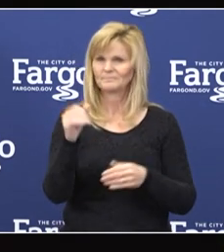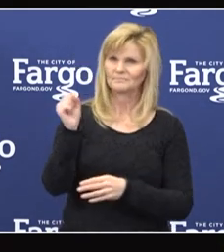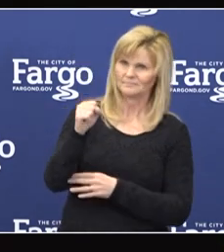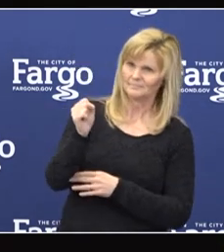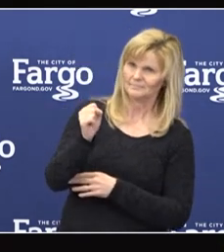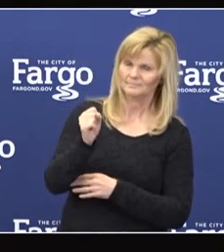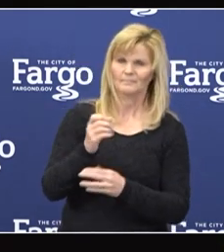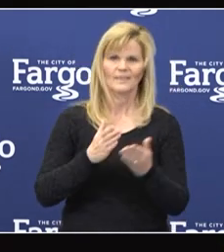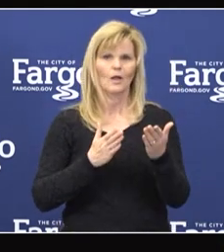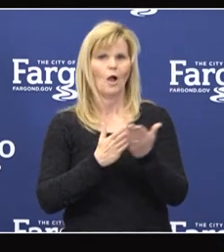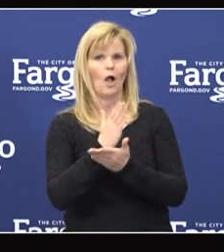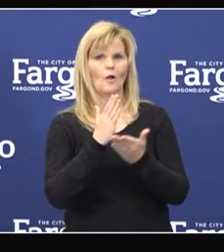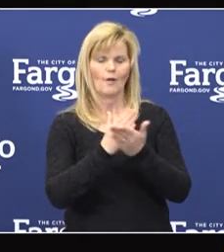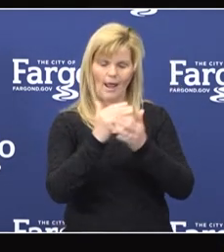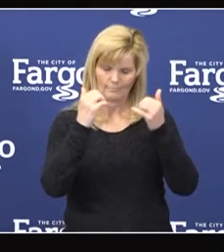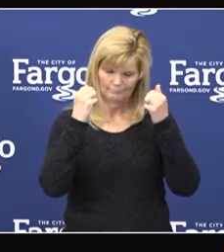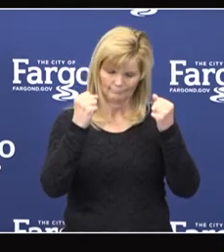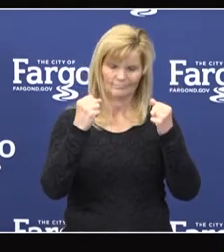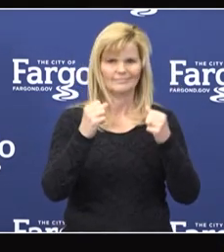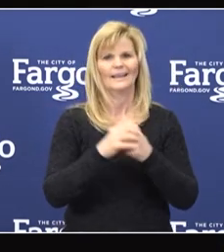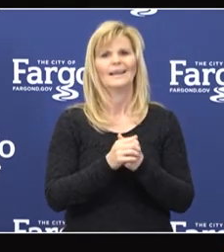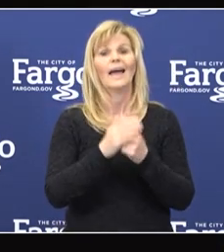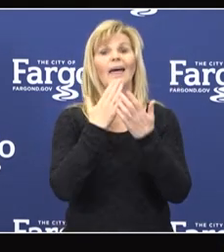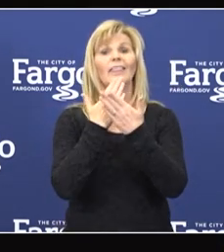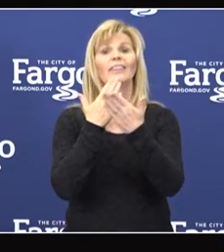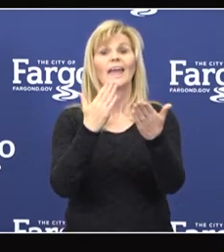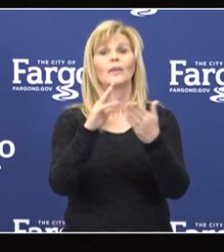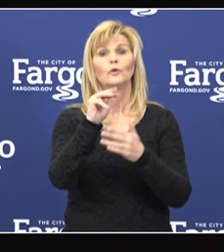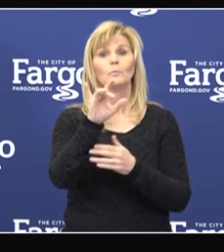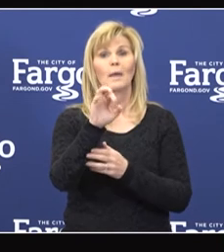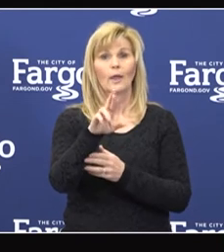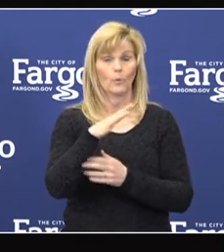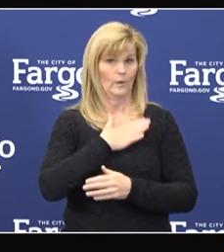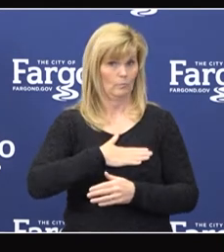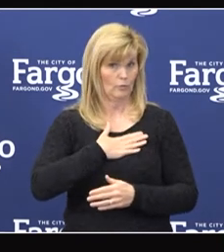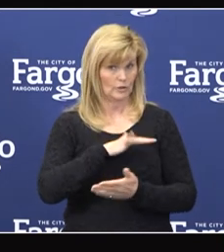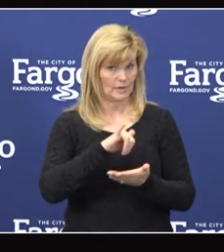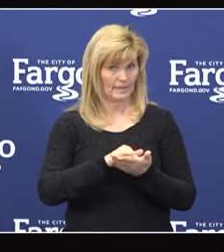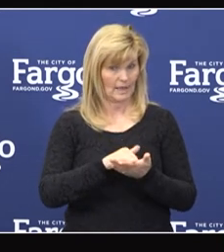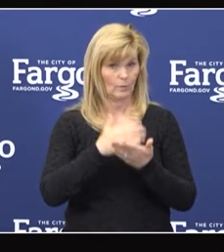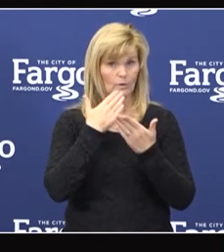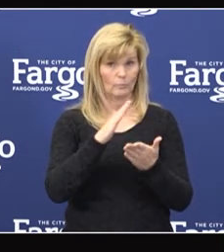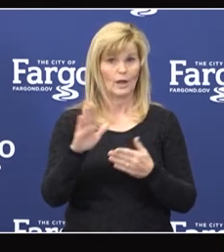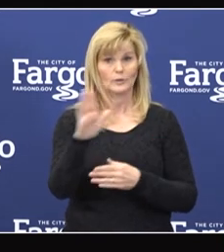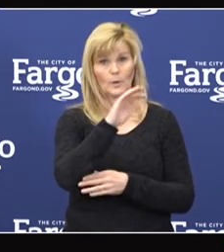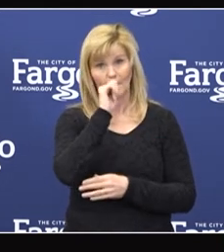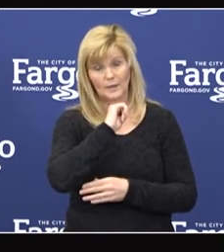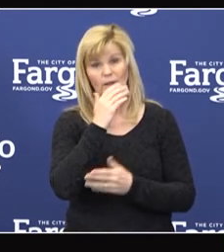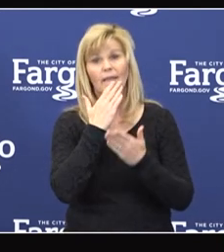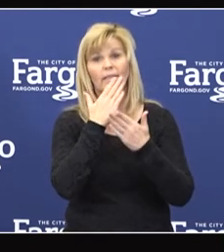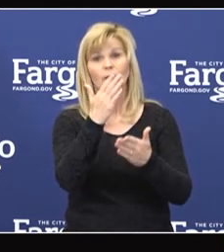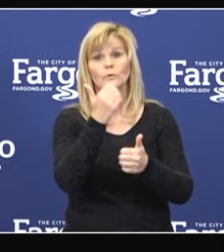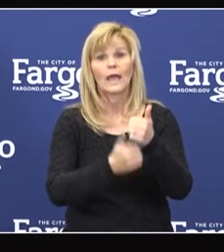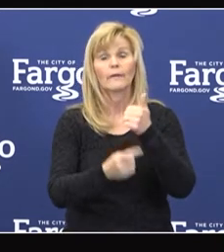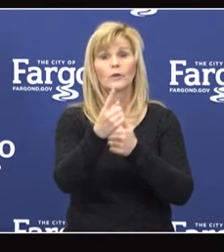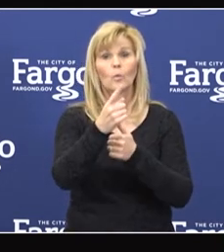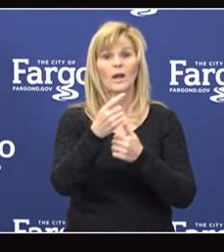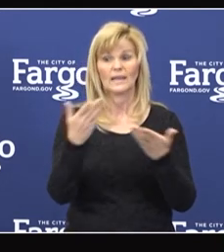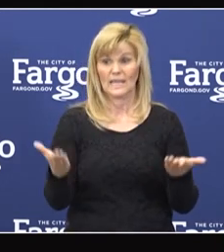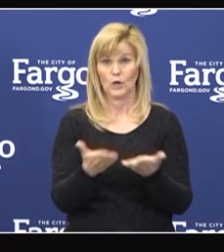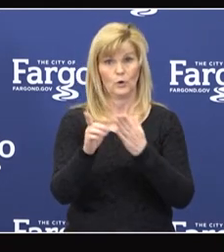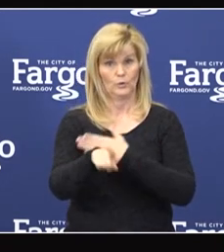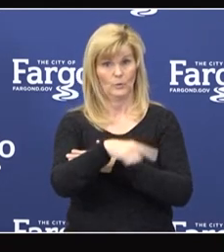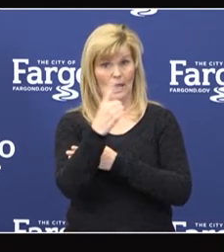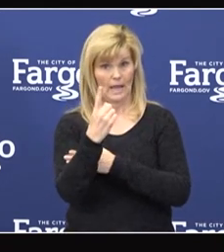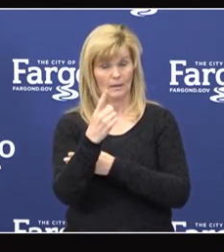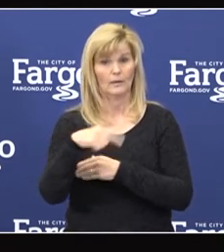All right. Rock and roll. Thank you, Mayor. Appreciate that. Appreciate the patience. So first, thank you to everyone on the call, public staffers, responders,